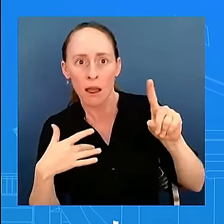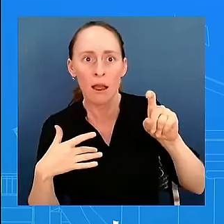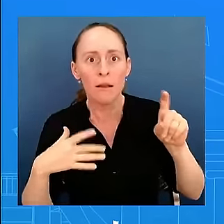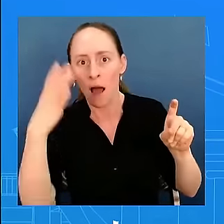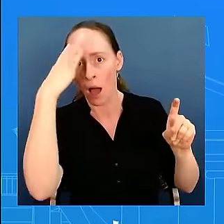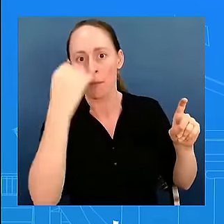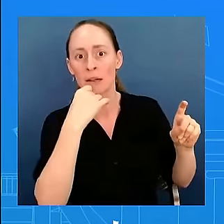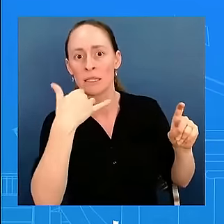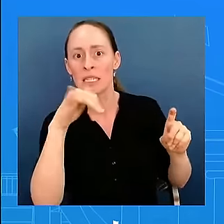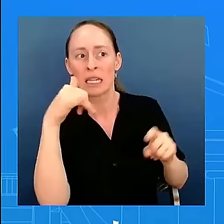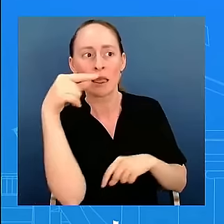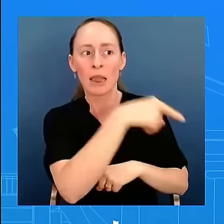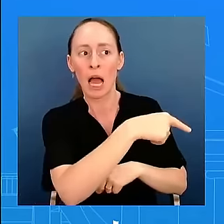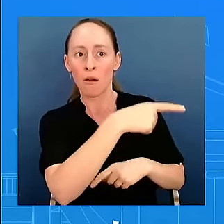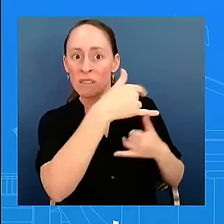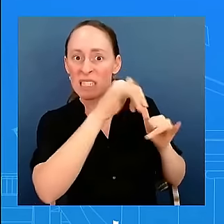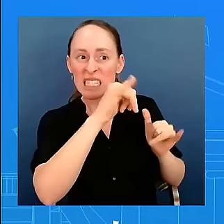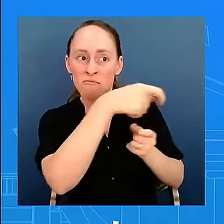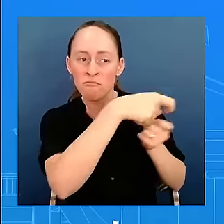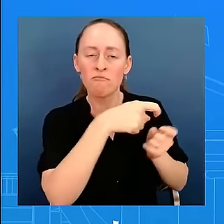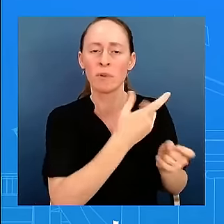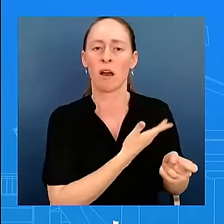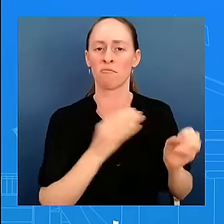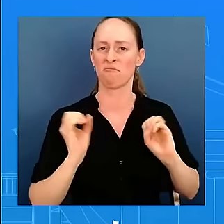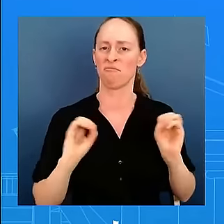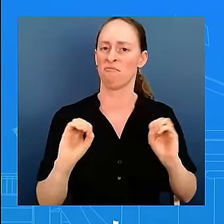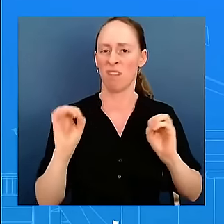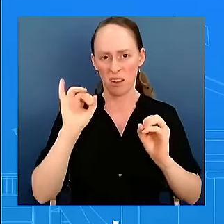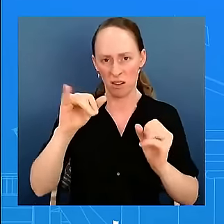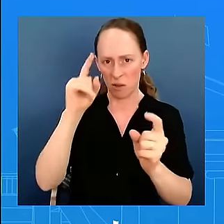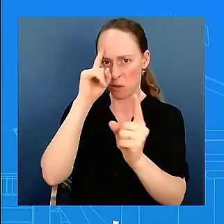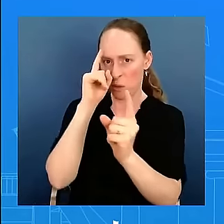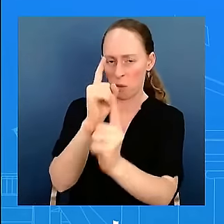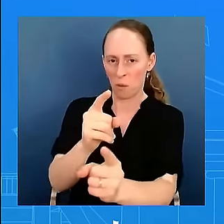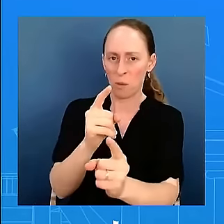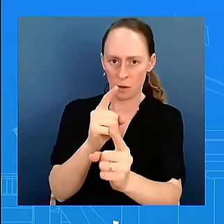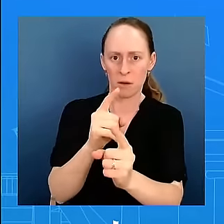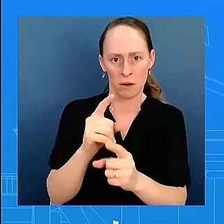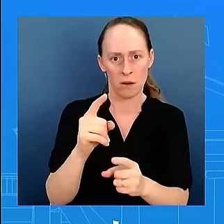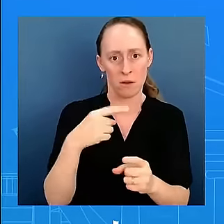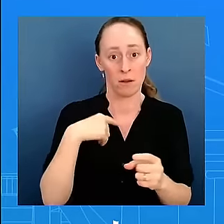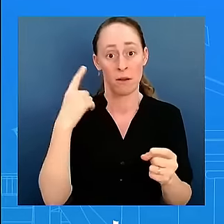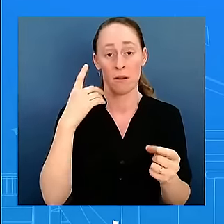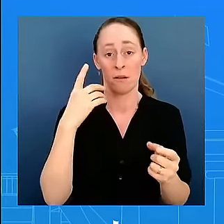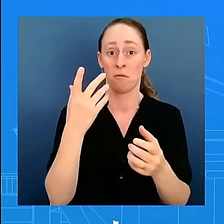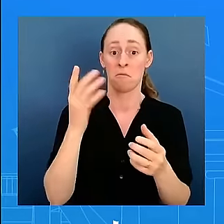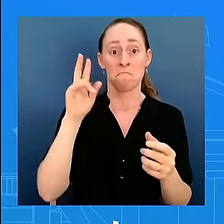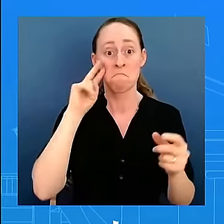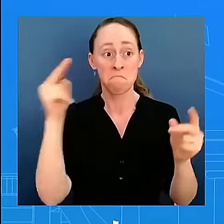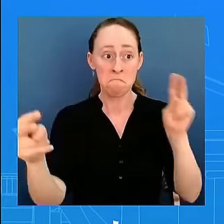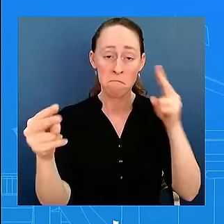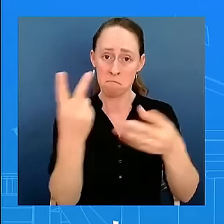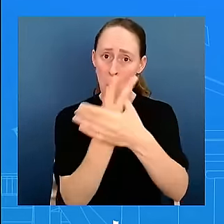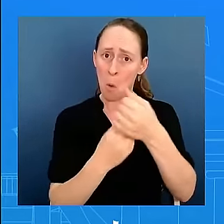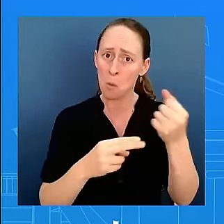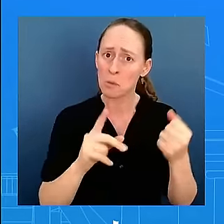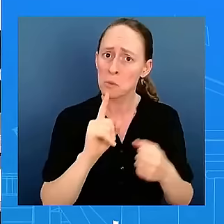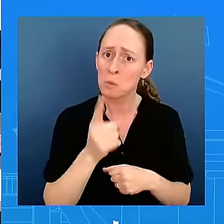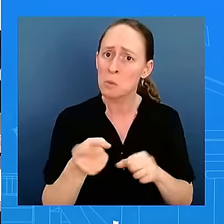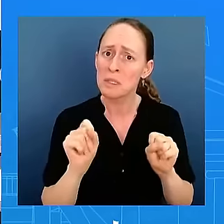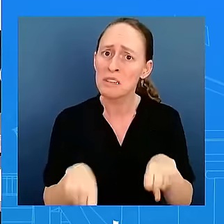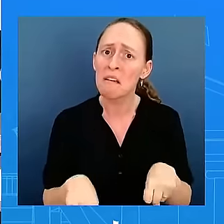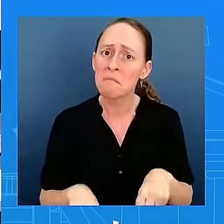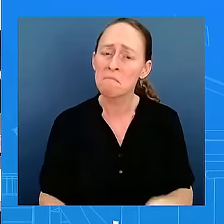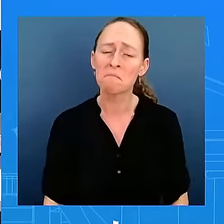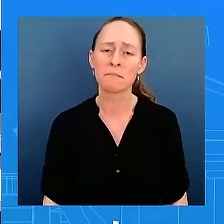irreconcilable or at odds with one another. Thank you. Two questions. To what extent the war in Gaza has